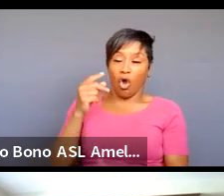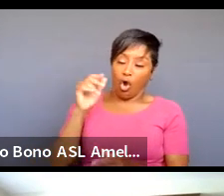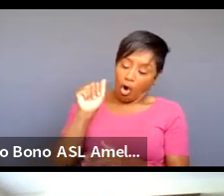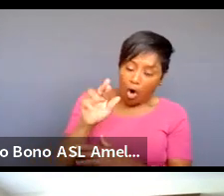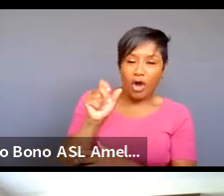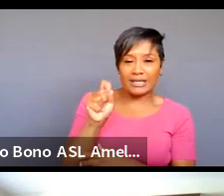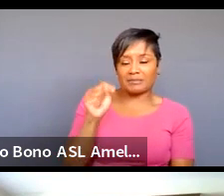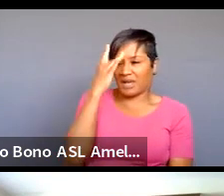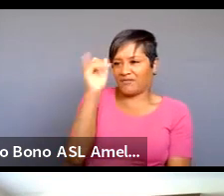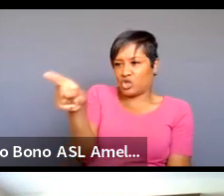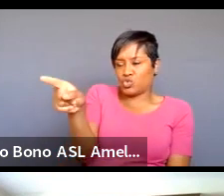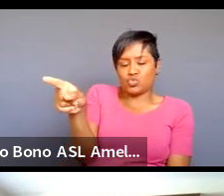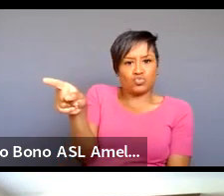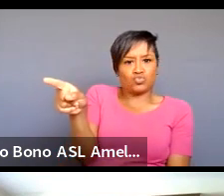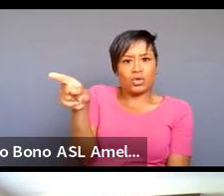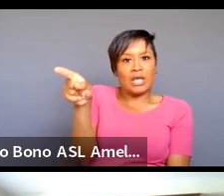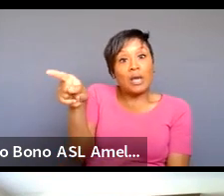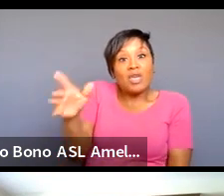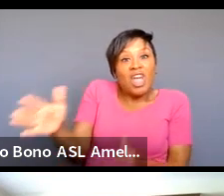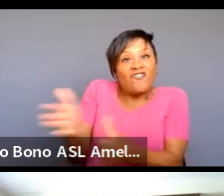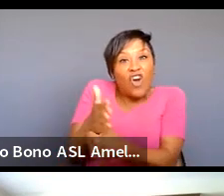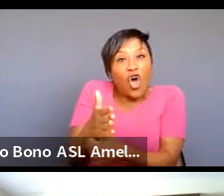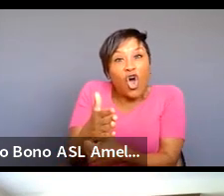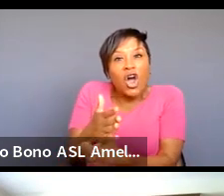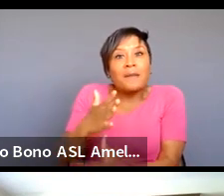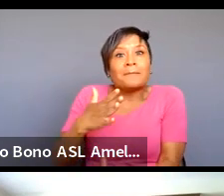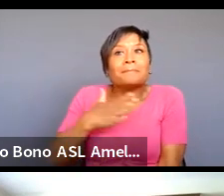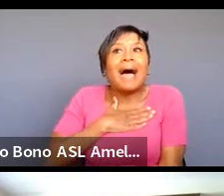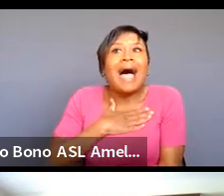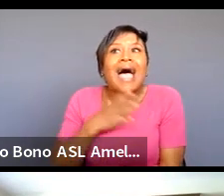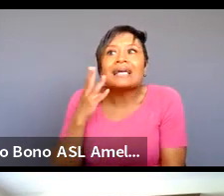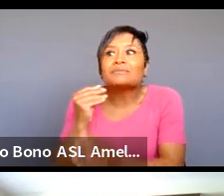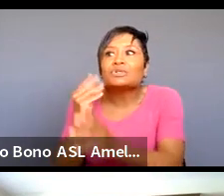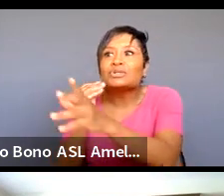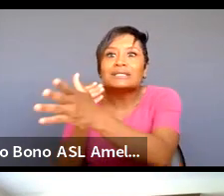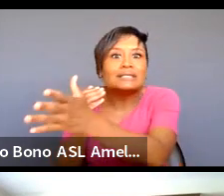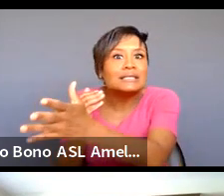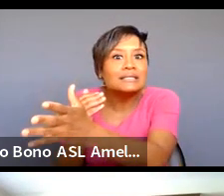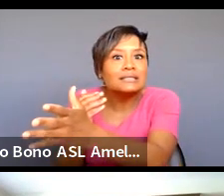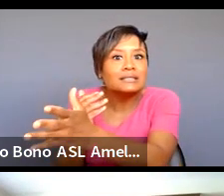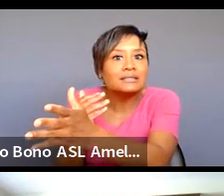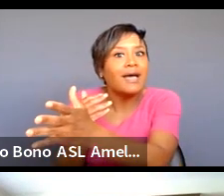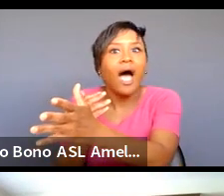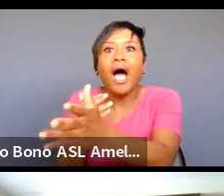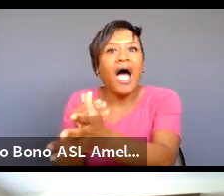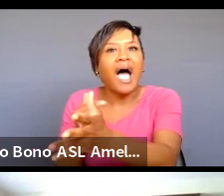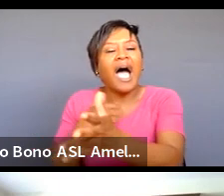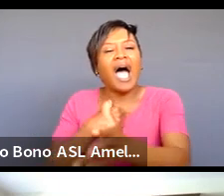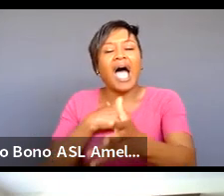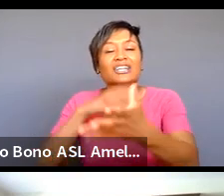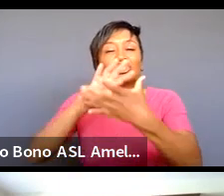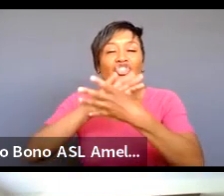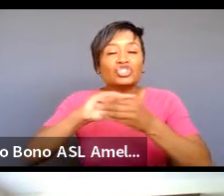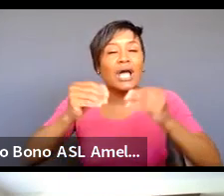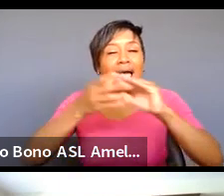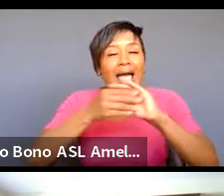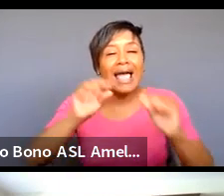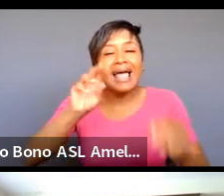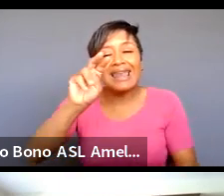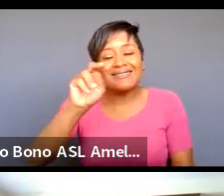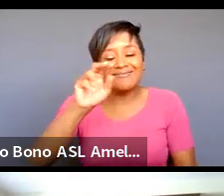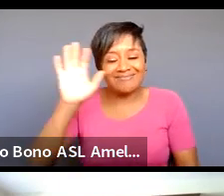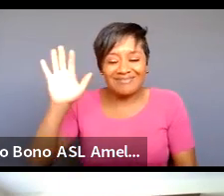he was the first person that i saw my experiences i had shared narrative his